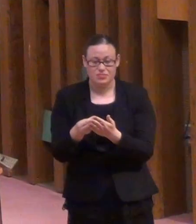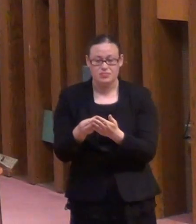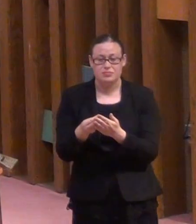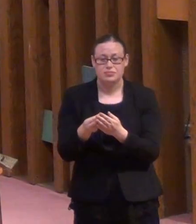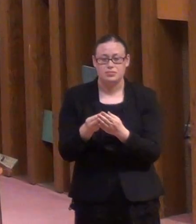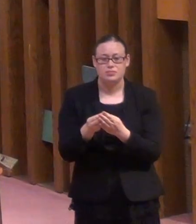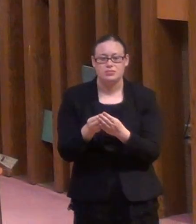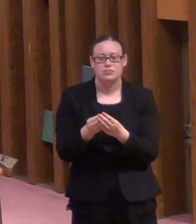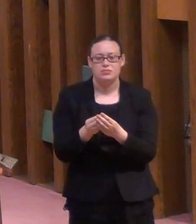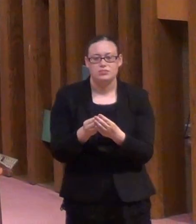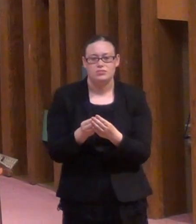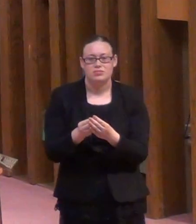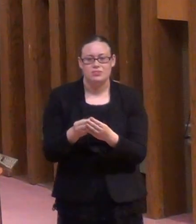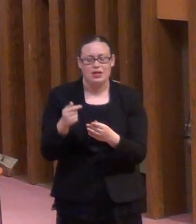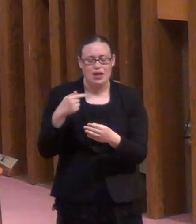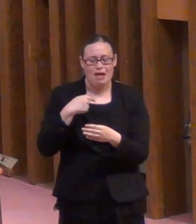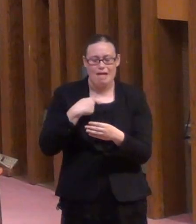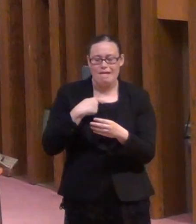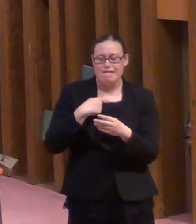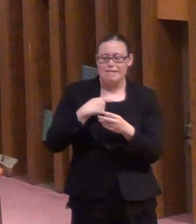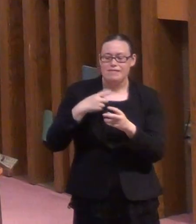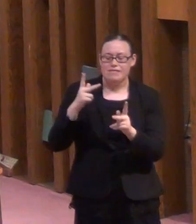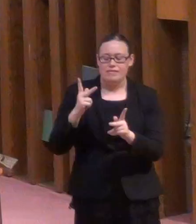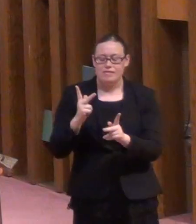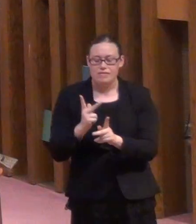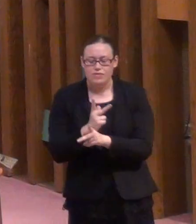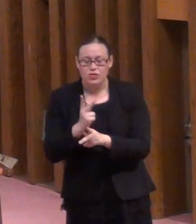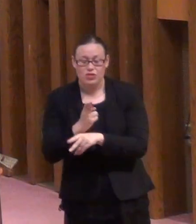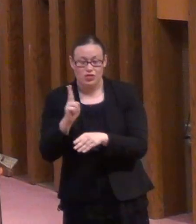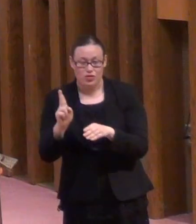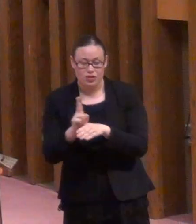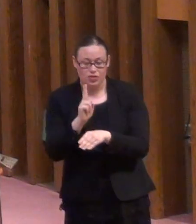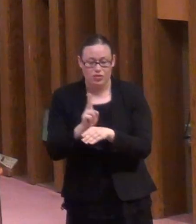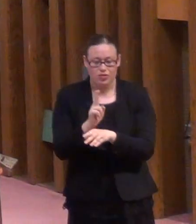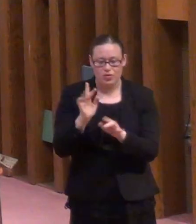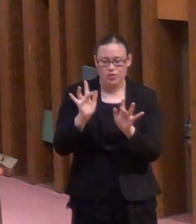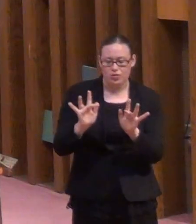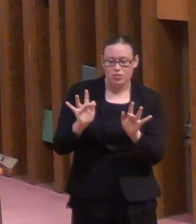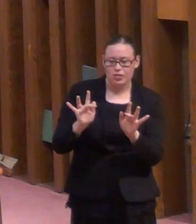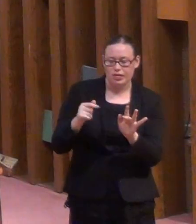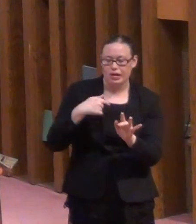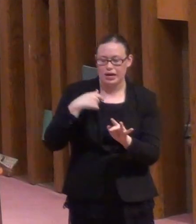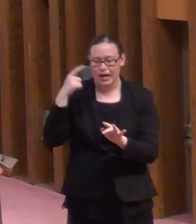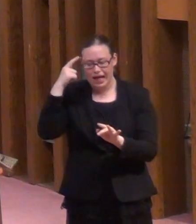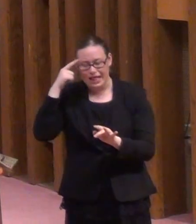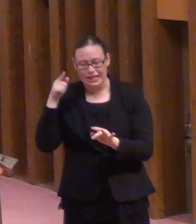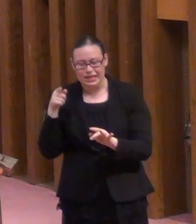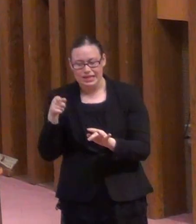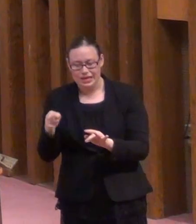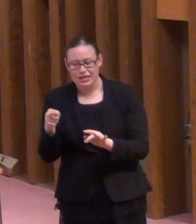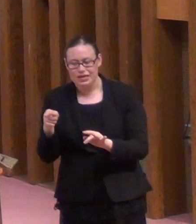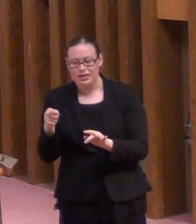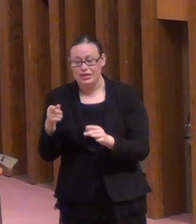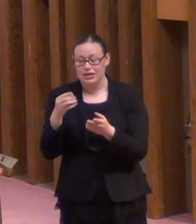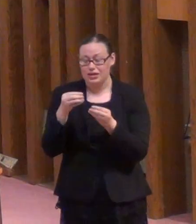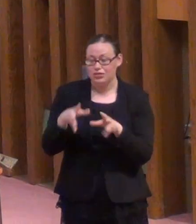it up, did a little plan, and I figured that this would be about $56,000